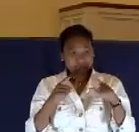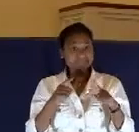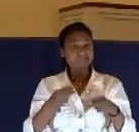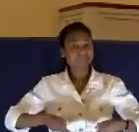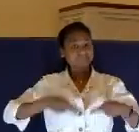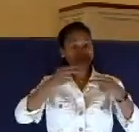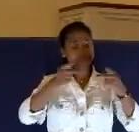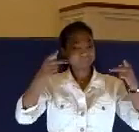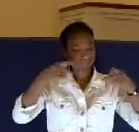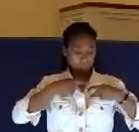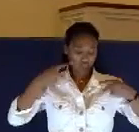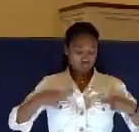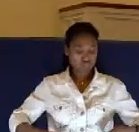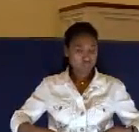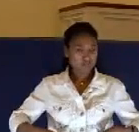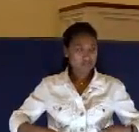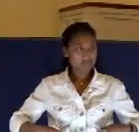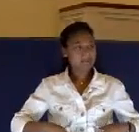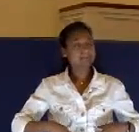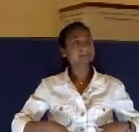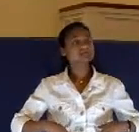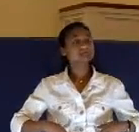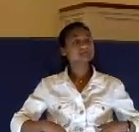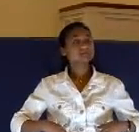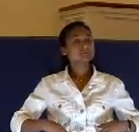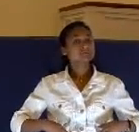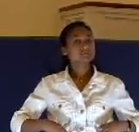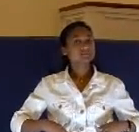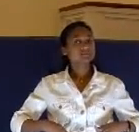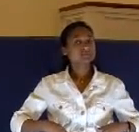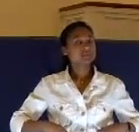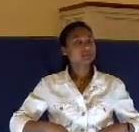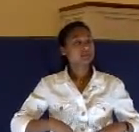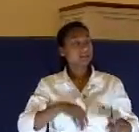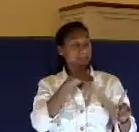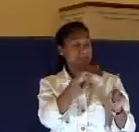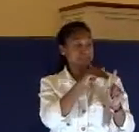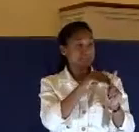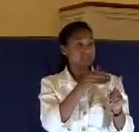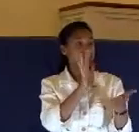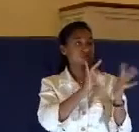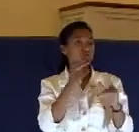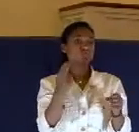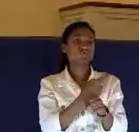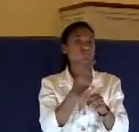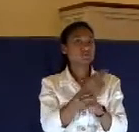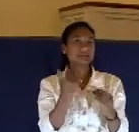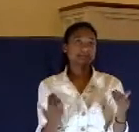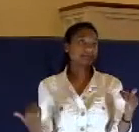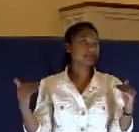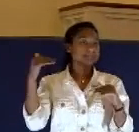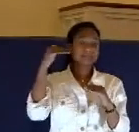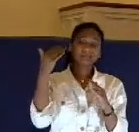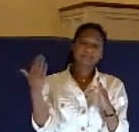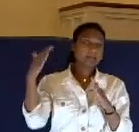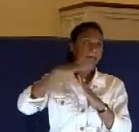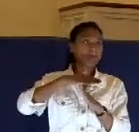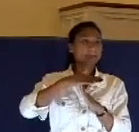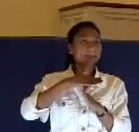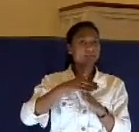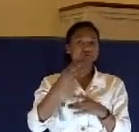calls upon Jesus using the most sacred Jewish oath. It really is more specific in Matthew,